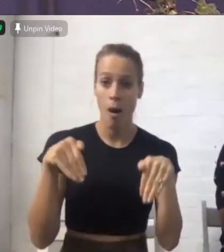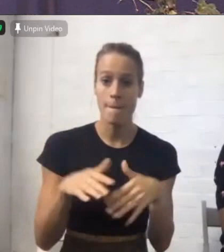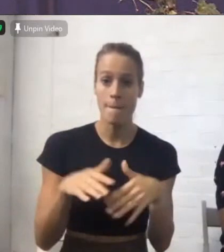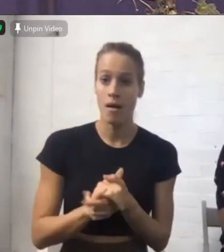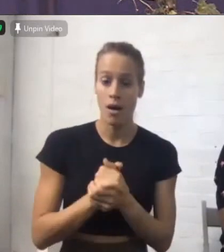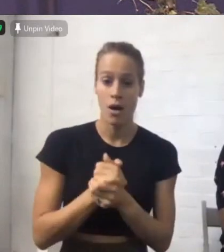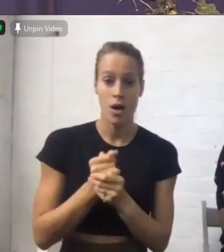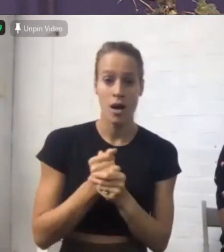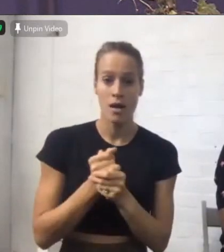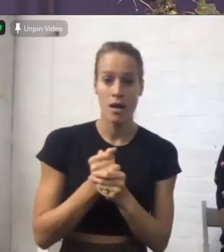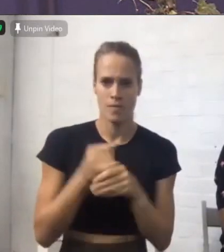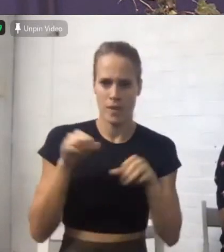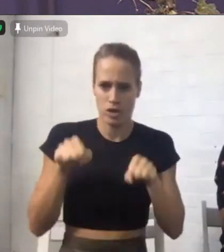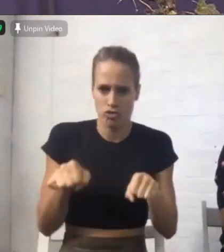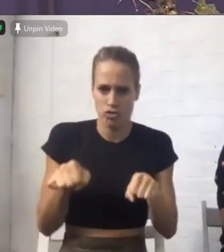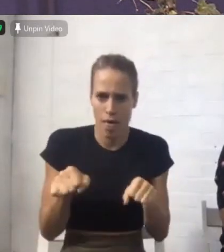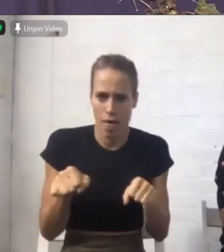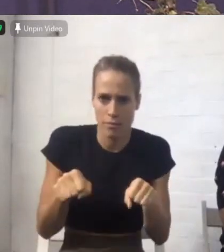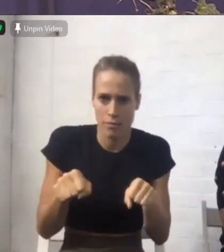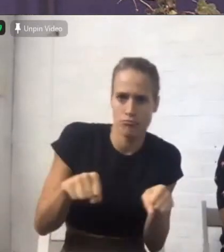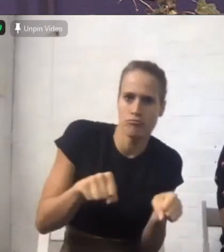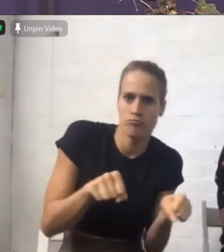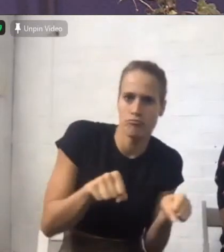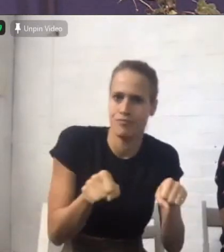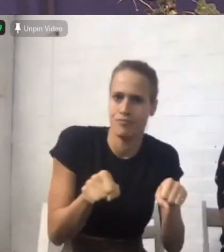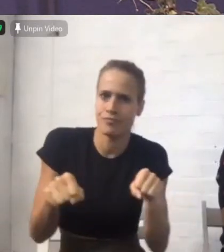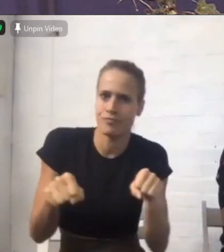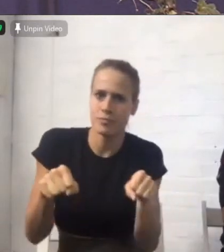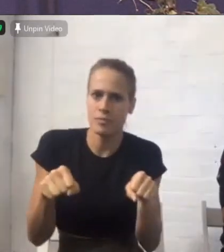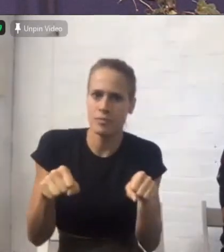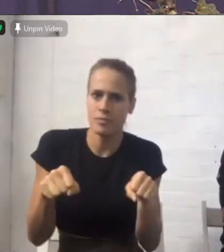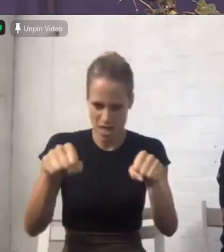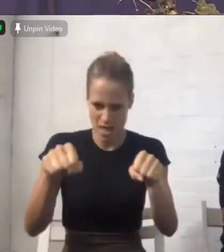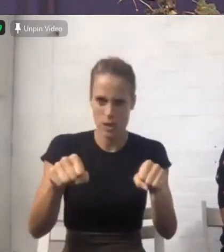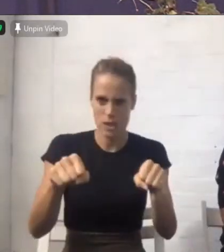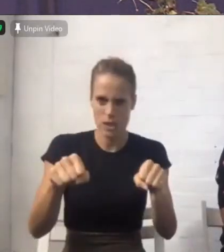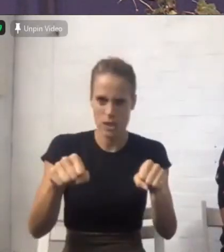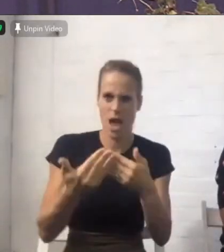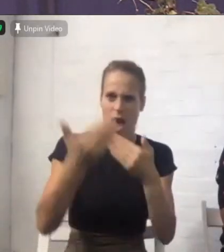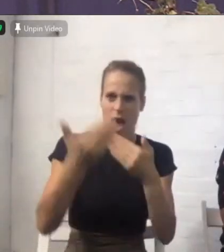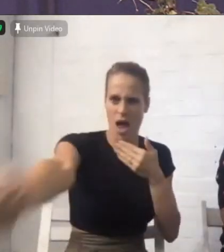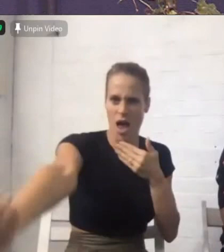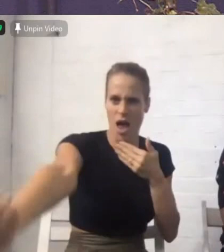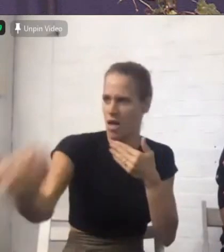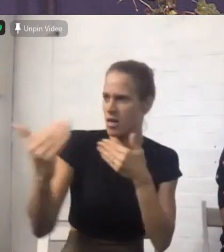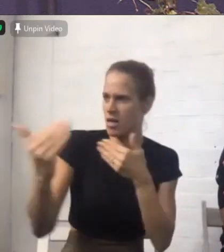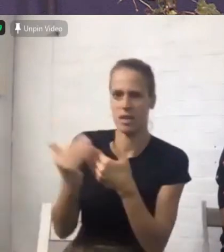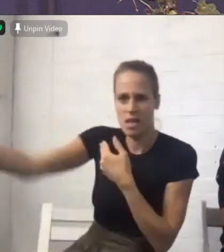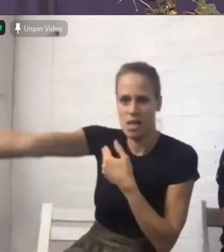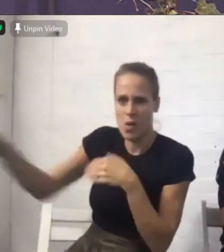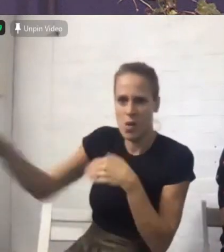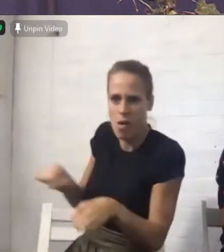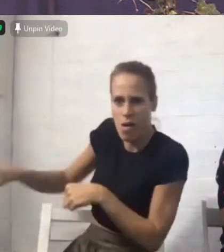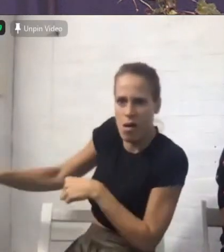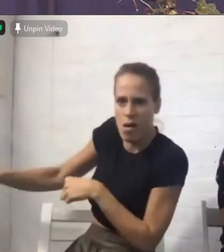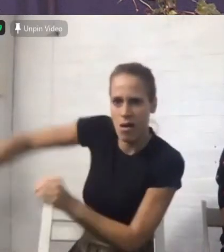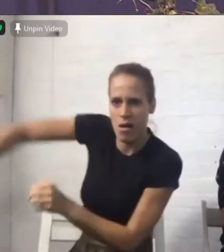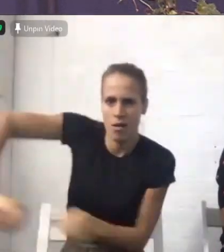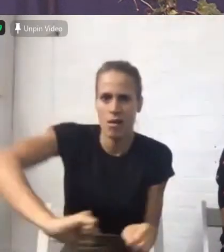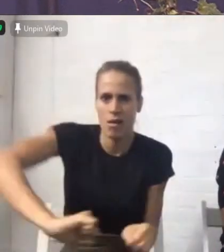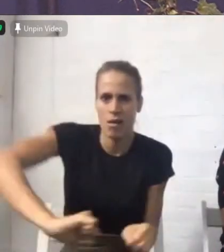that trolley in front of them that that was their that was their COVID-19 barrier they're going to push that trolley